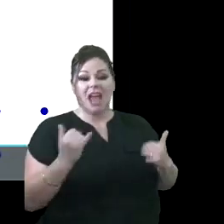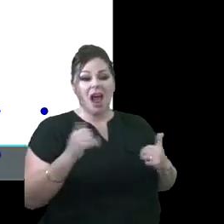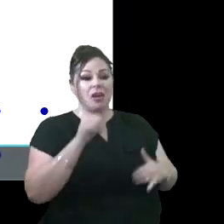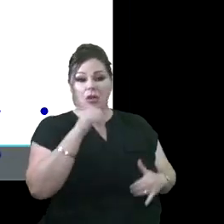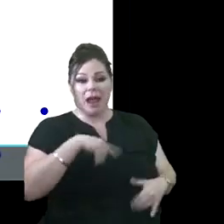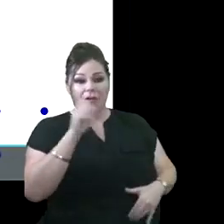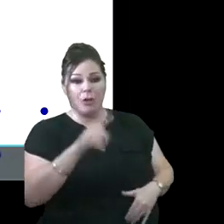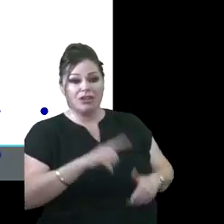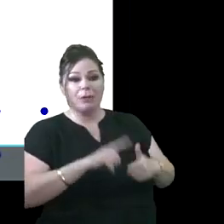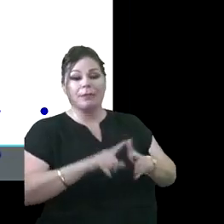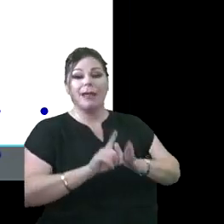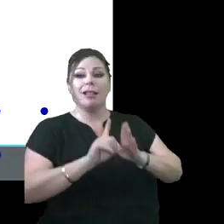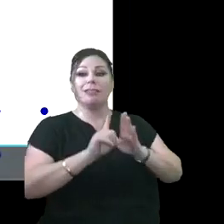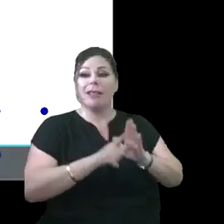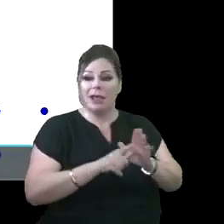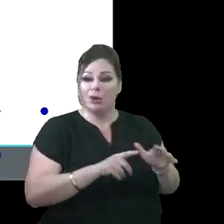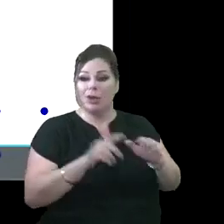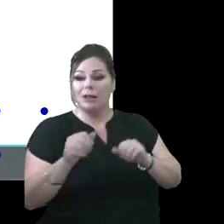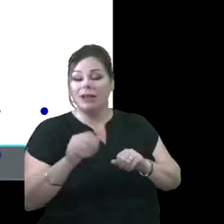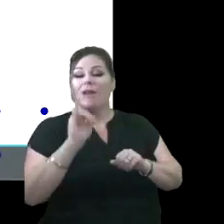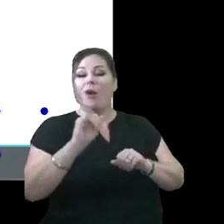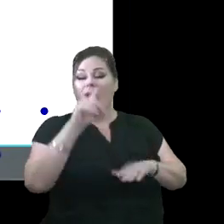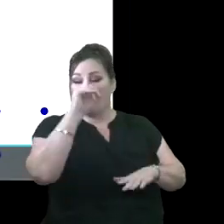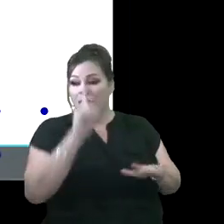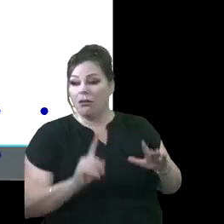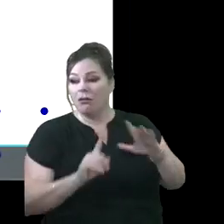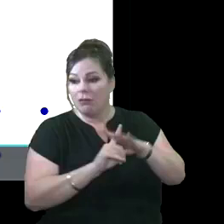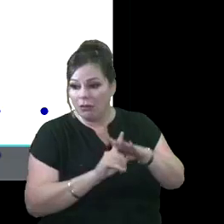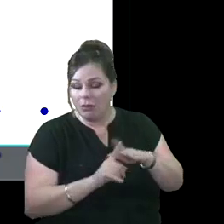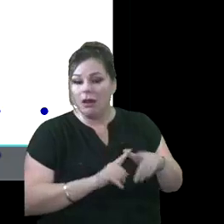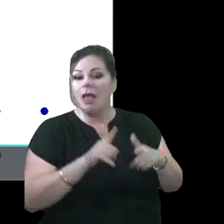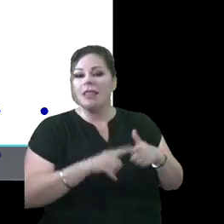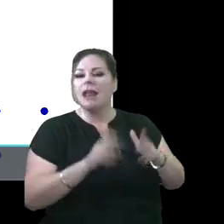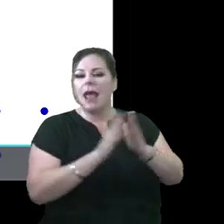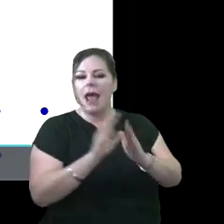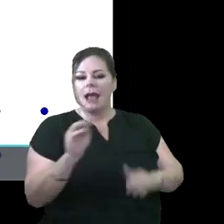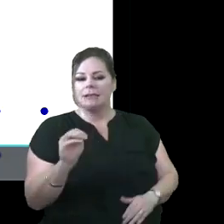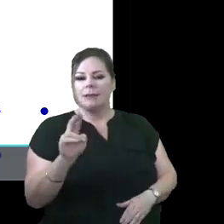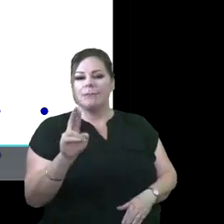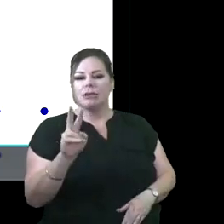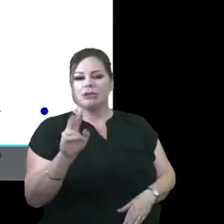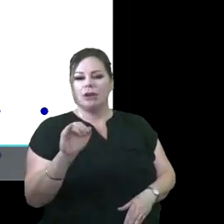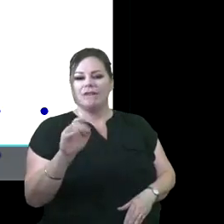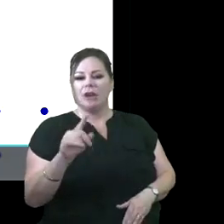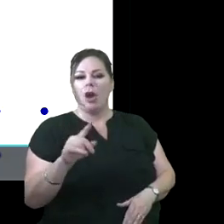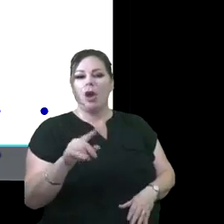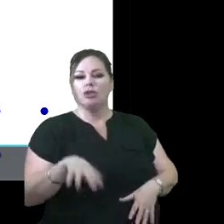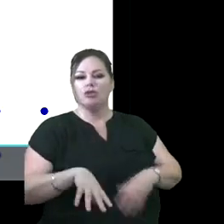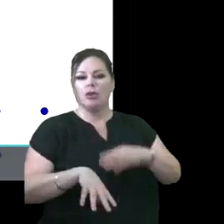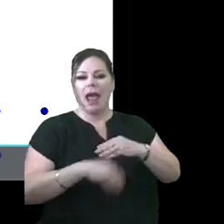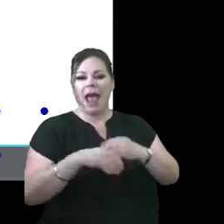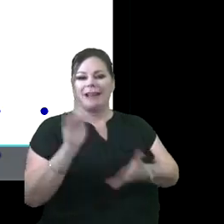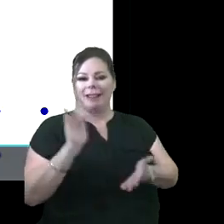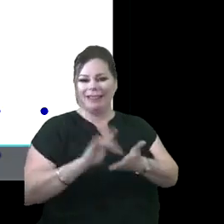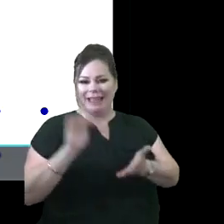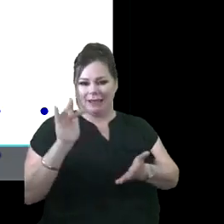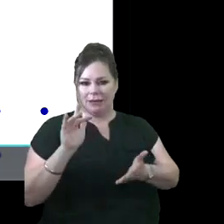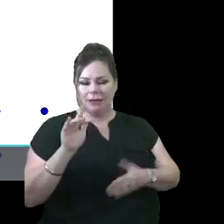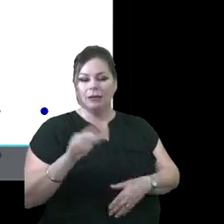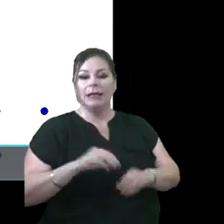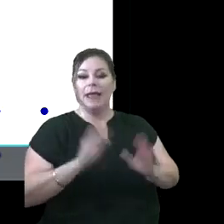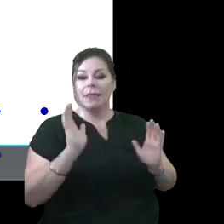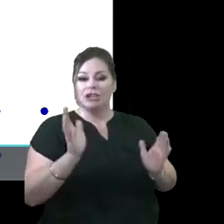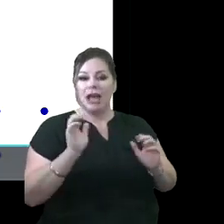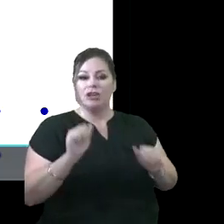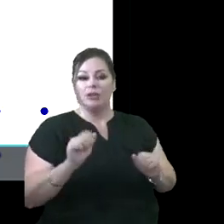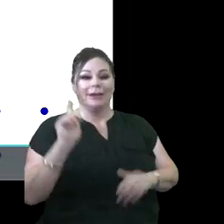evening and you depart and you think of a question. I'm going to ask Mr. Badal to put a link in the chat where you can